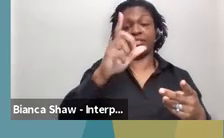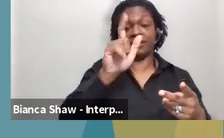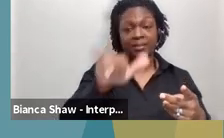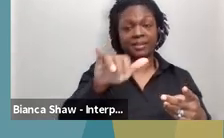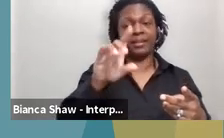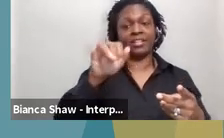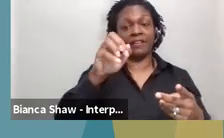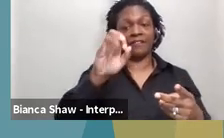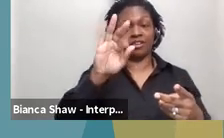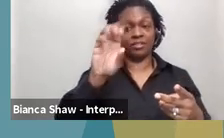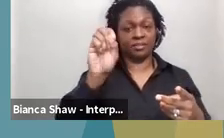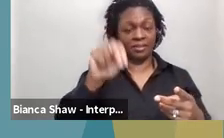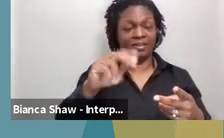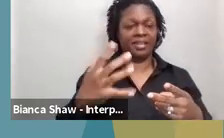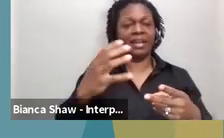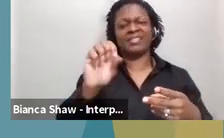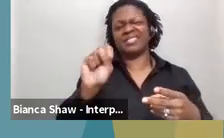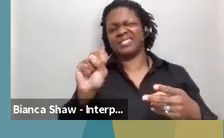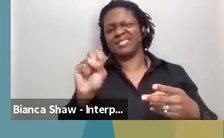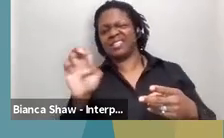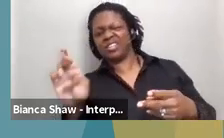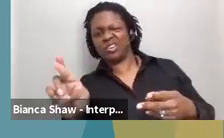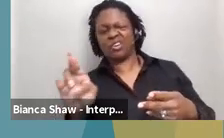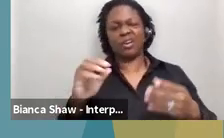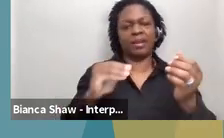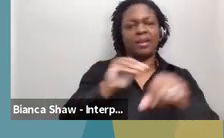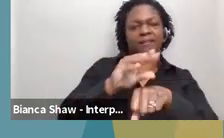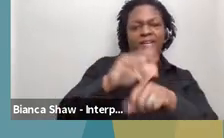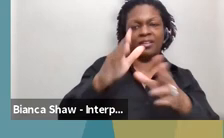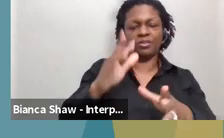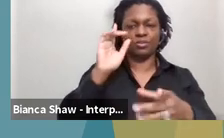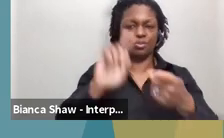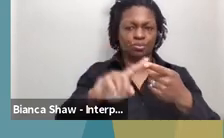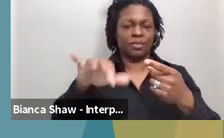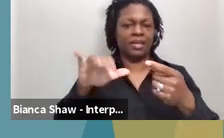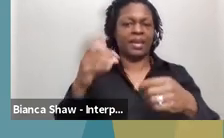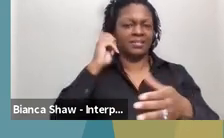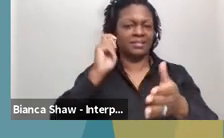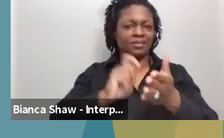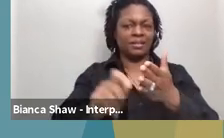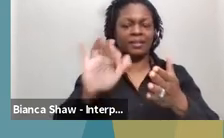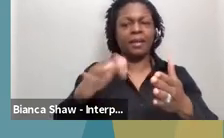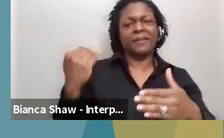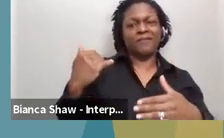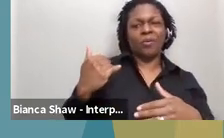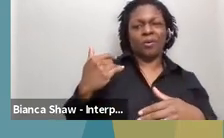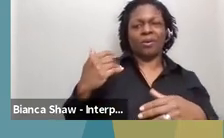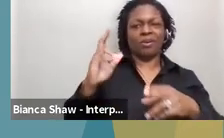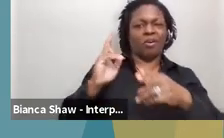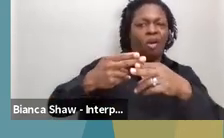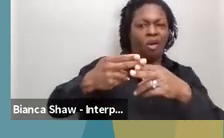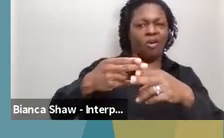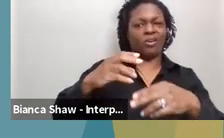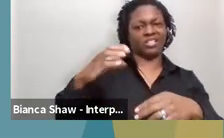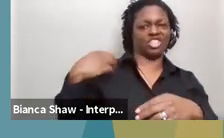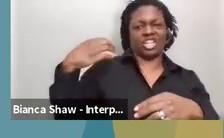Senior Advisor to the Assistant Secretary, which is formerly known as the Chief of Staff, and that is for the